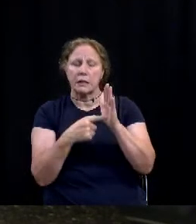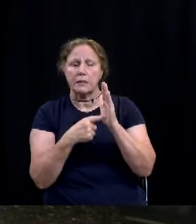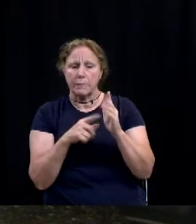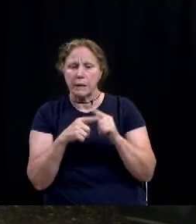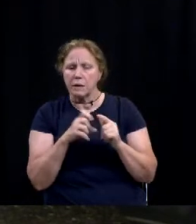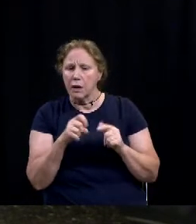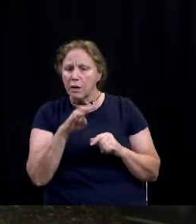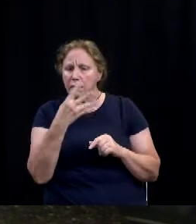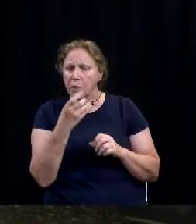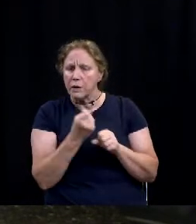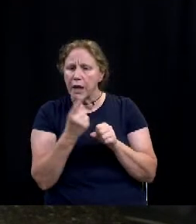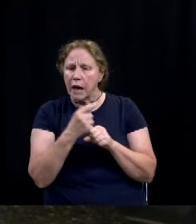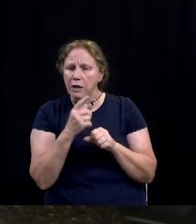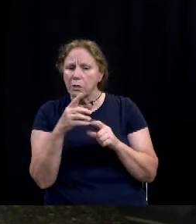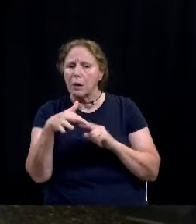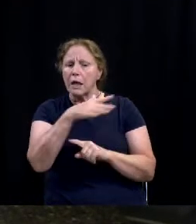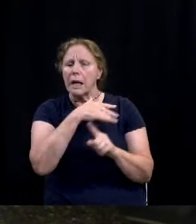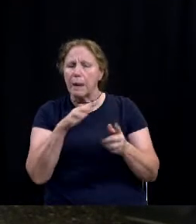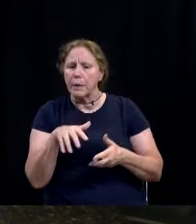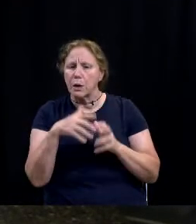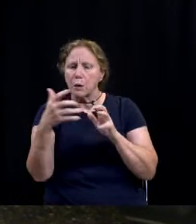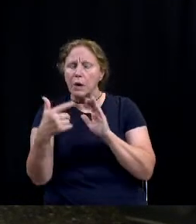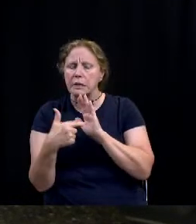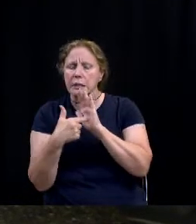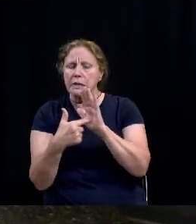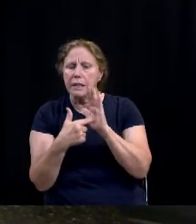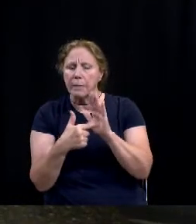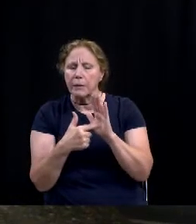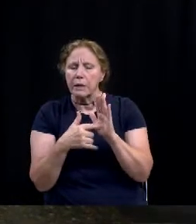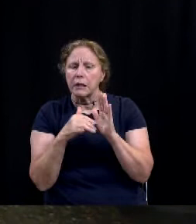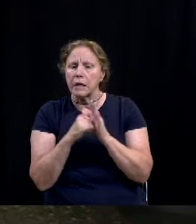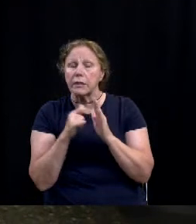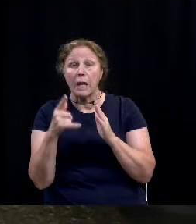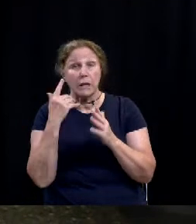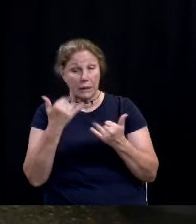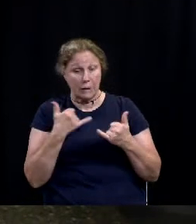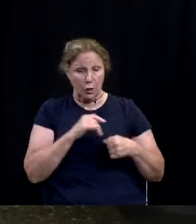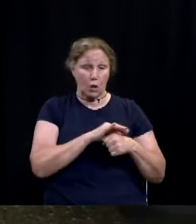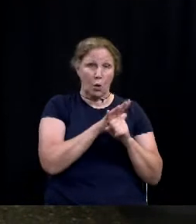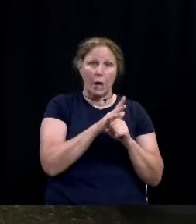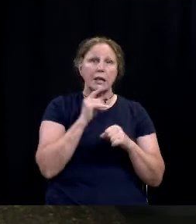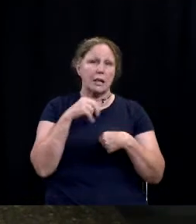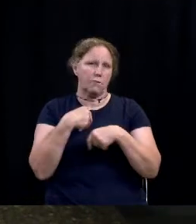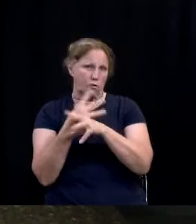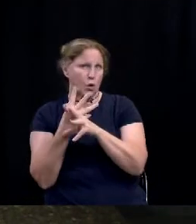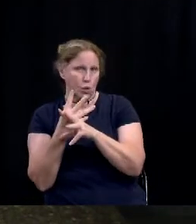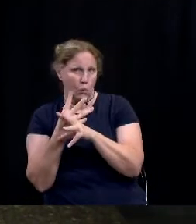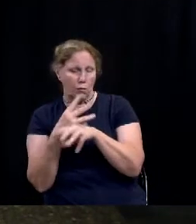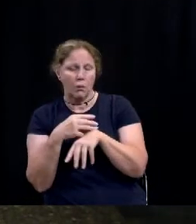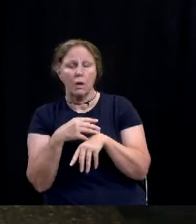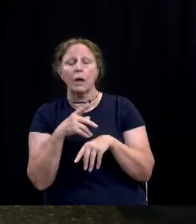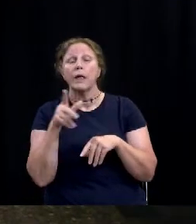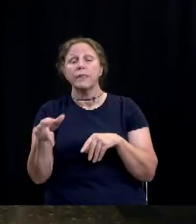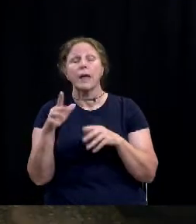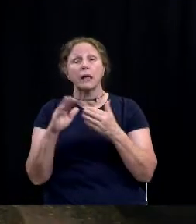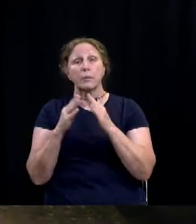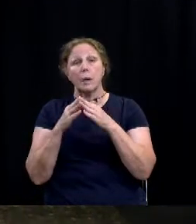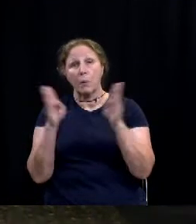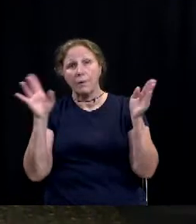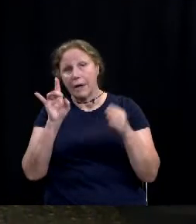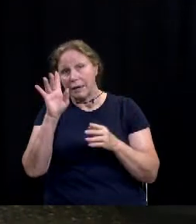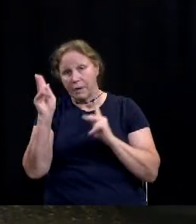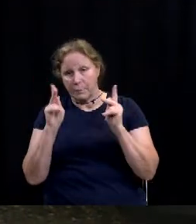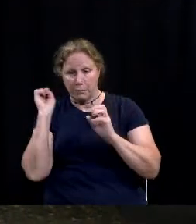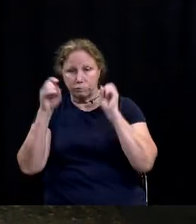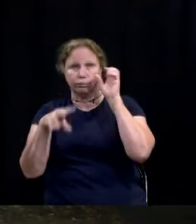Fourth Annual Climate Crisis Art Exhibit, which in light of the ongoing pandemic is virtual. The community-wide show has about 85 entries by